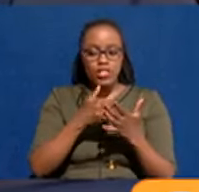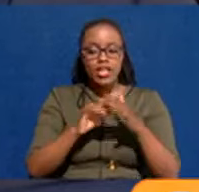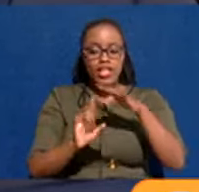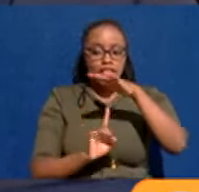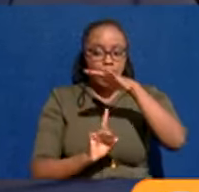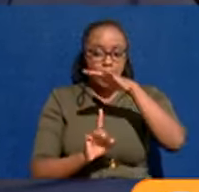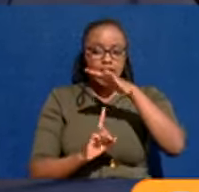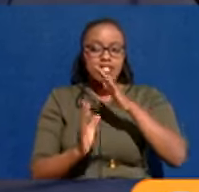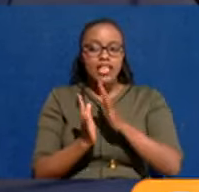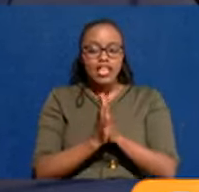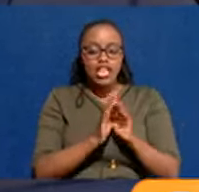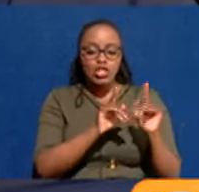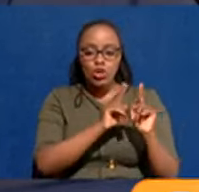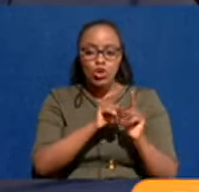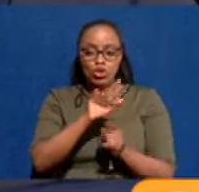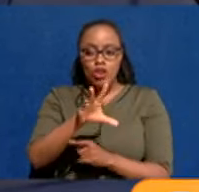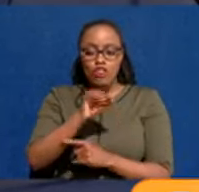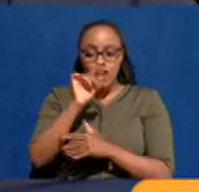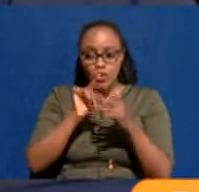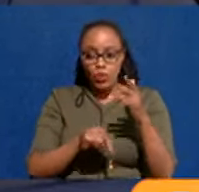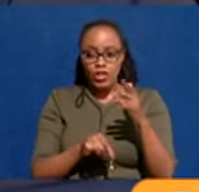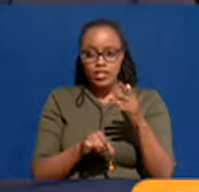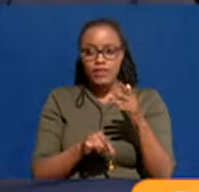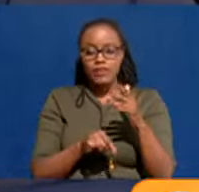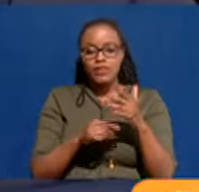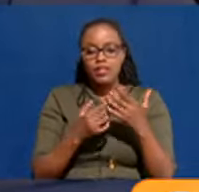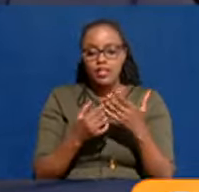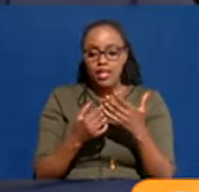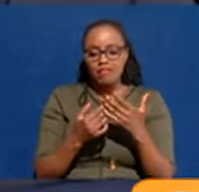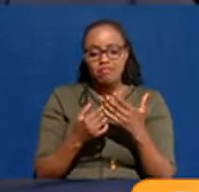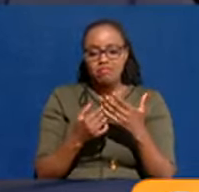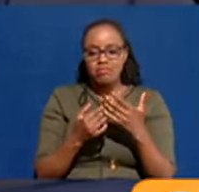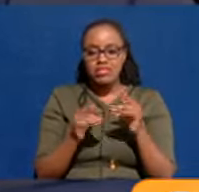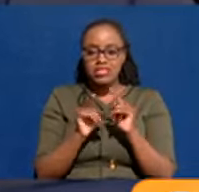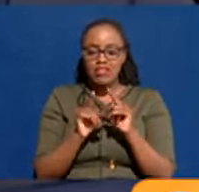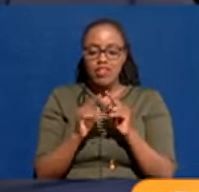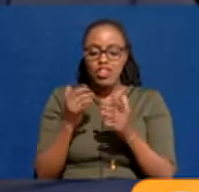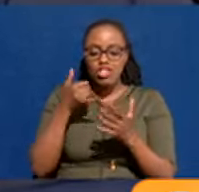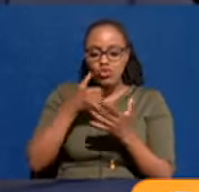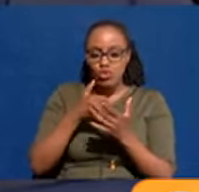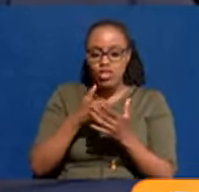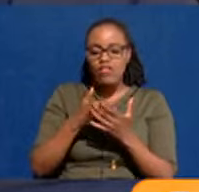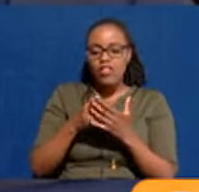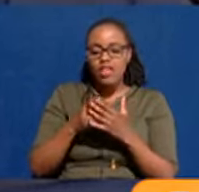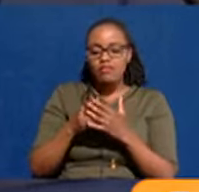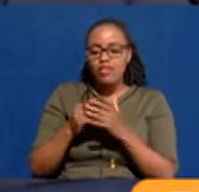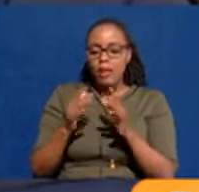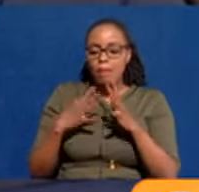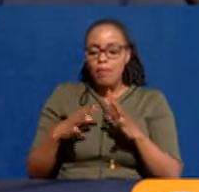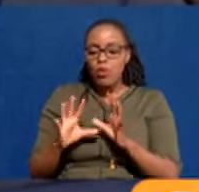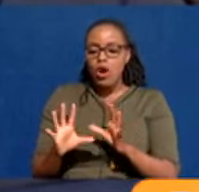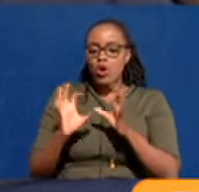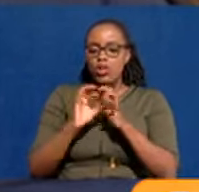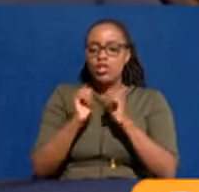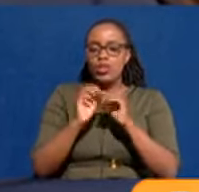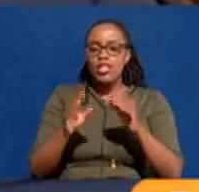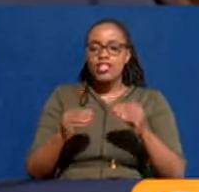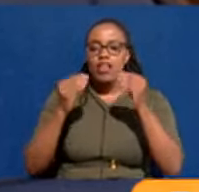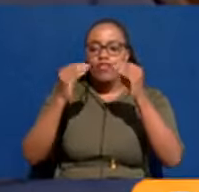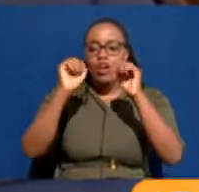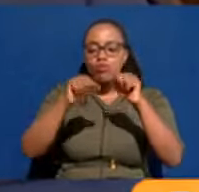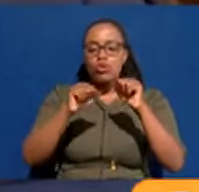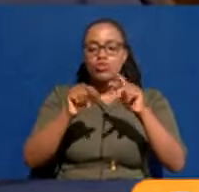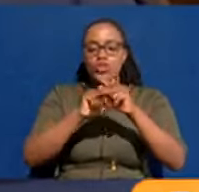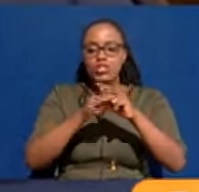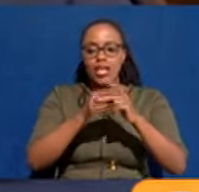And we're in the final stages of onboarding the relevant suppliers of these services so that we are able then to break